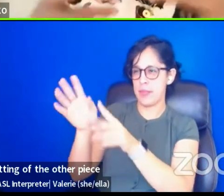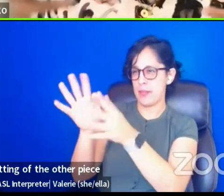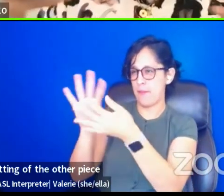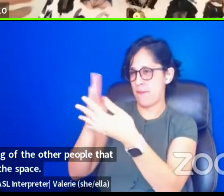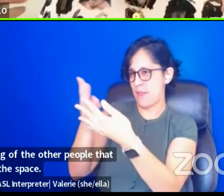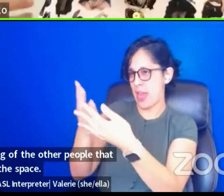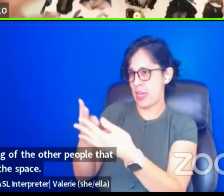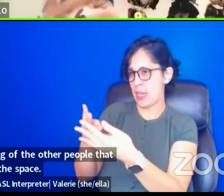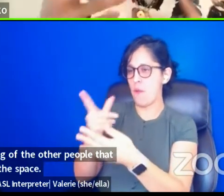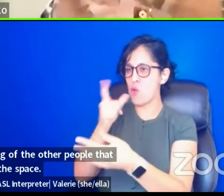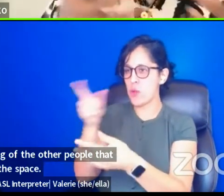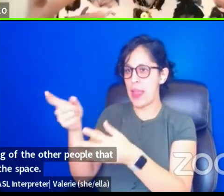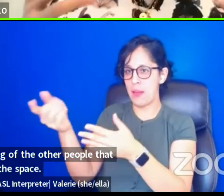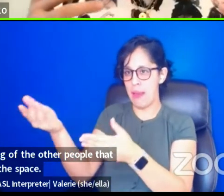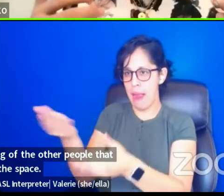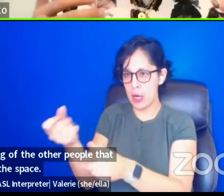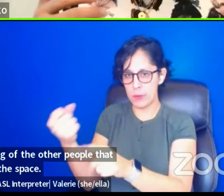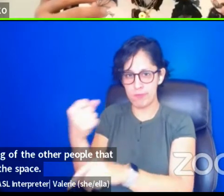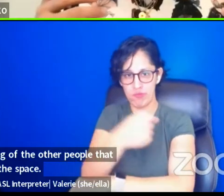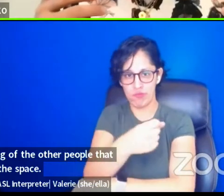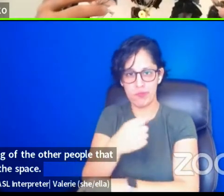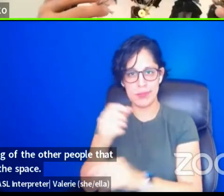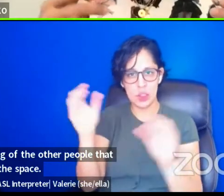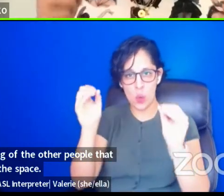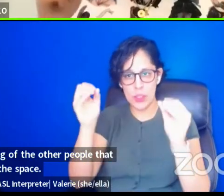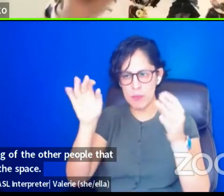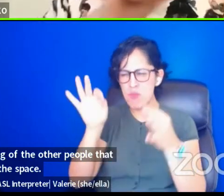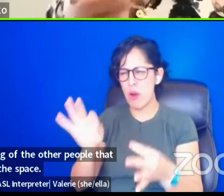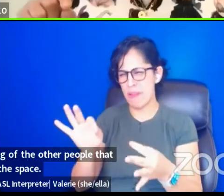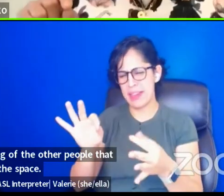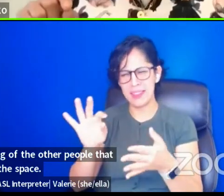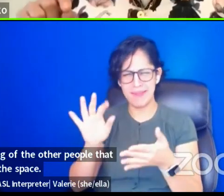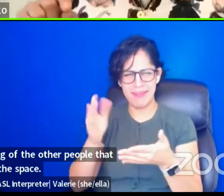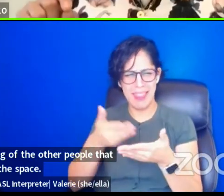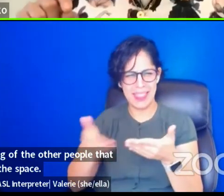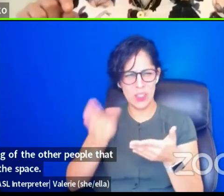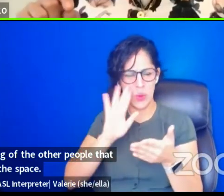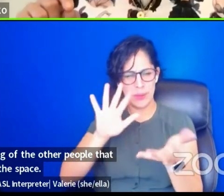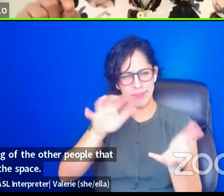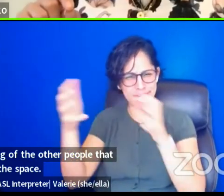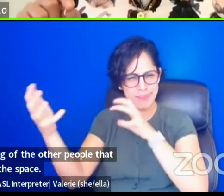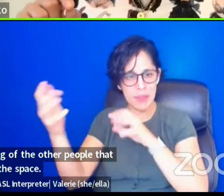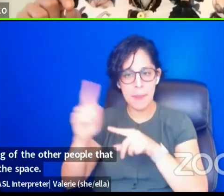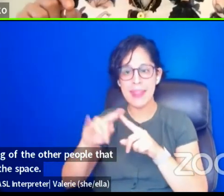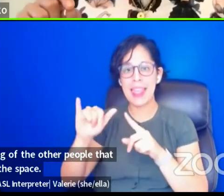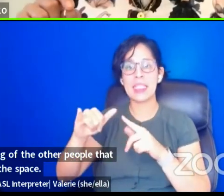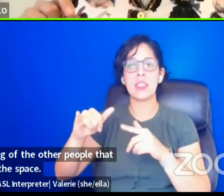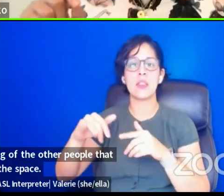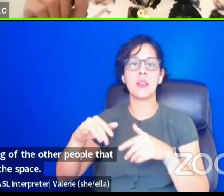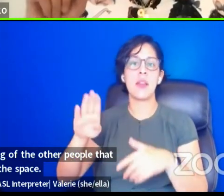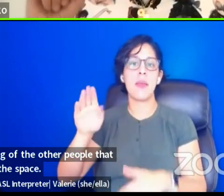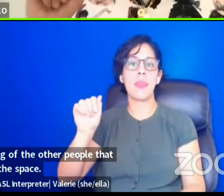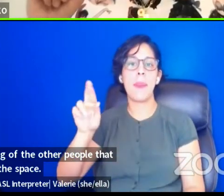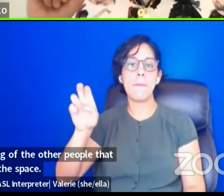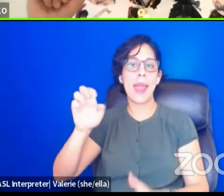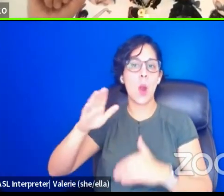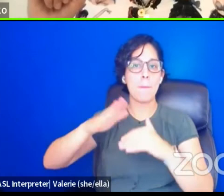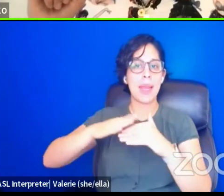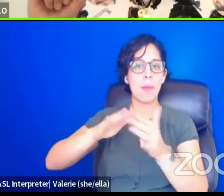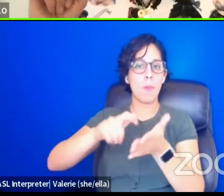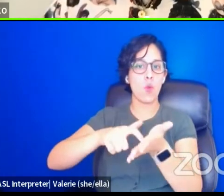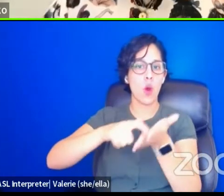right. Or no one's perfect and things will happen, but it is the bare minimum that I will do for myself. Um,